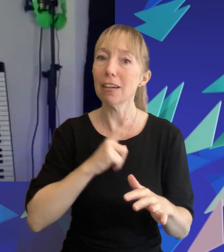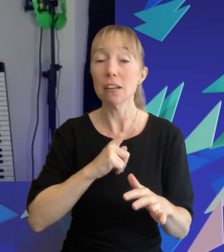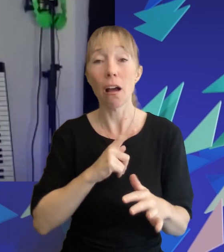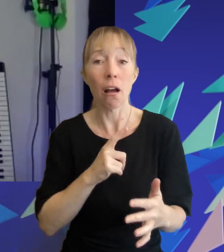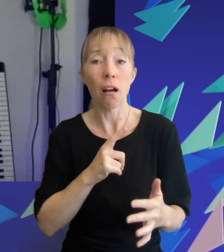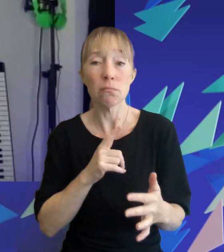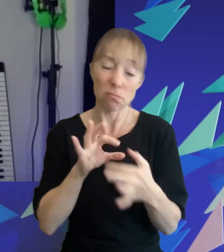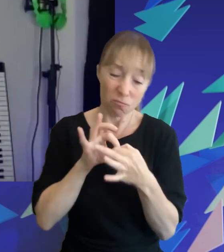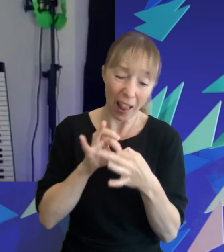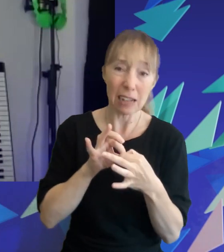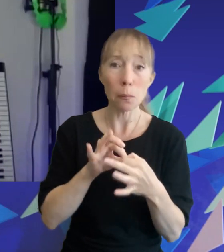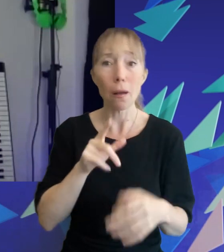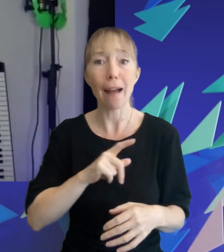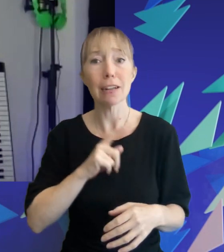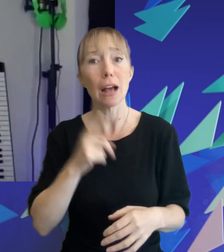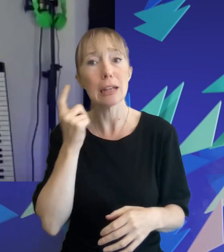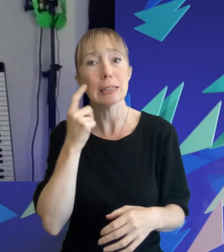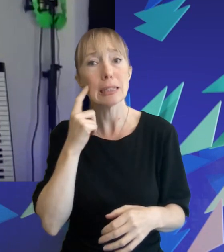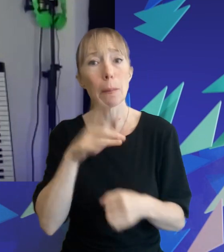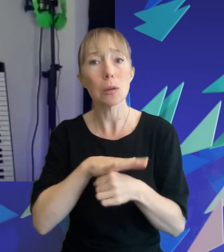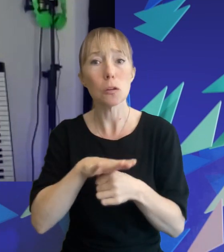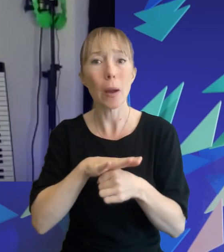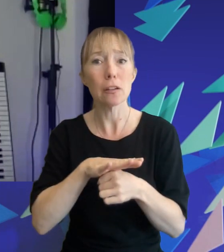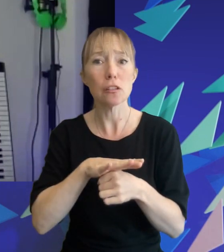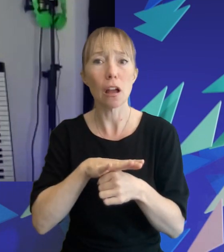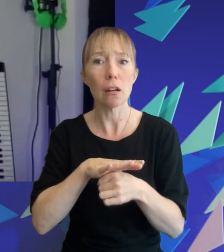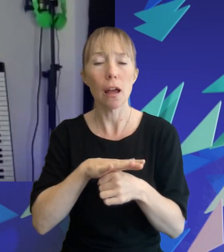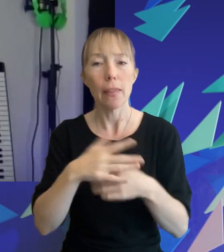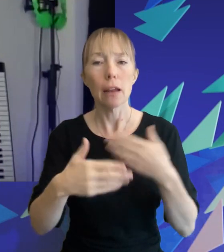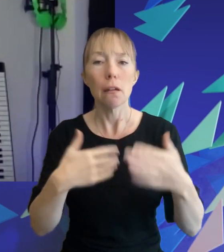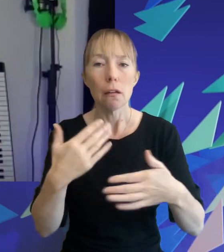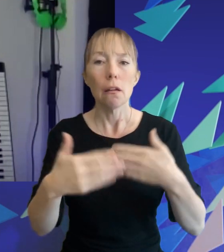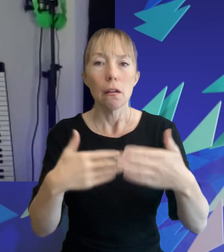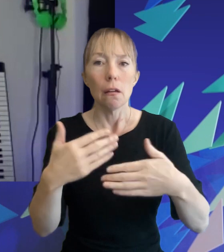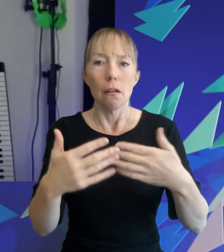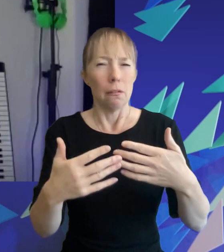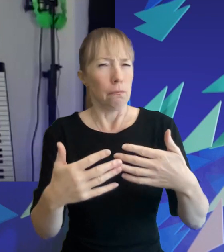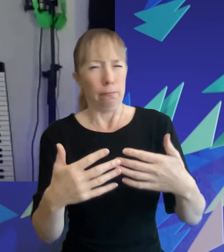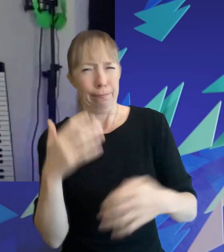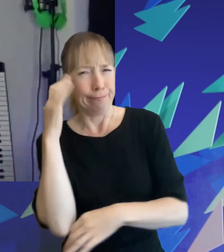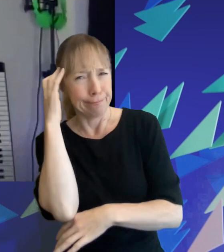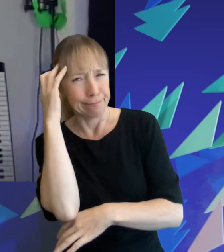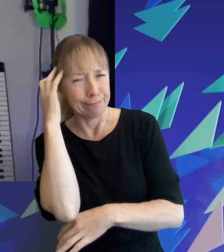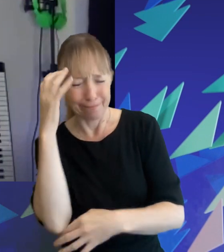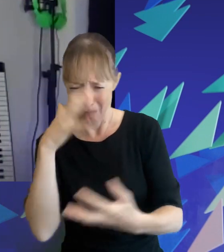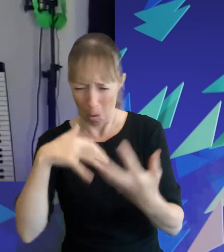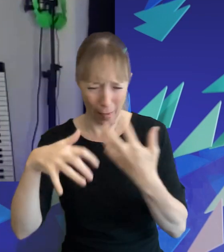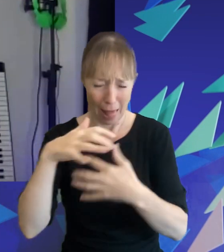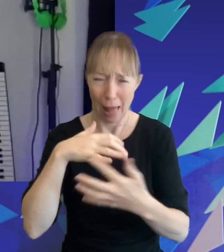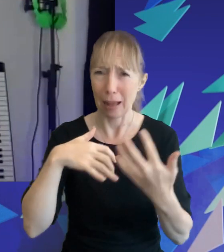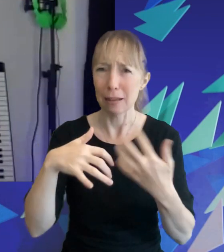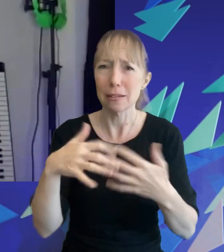a simple situation and then as it goes on it just becomes so so complex there are suddenly